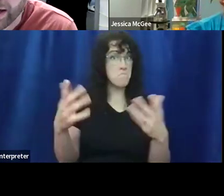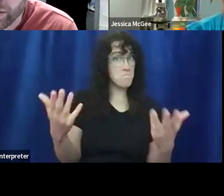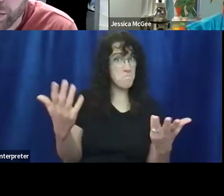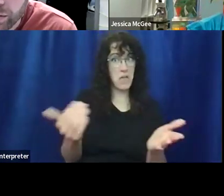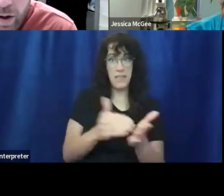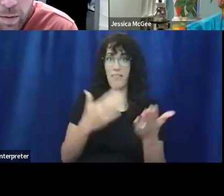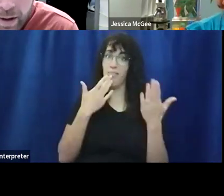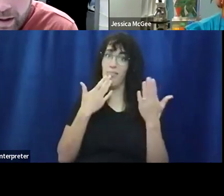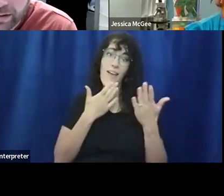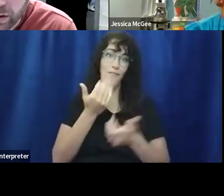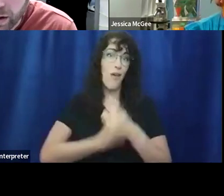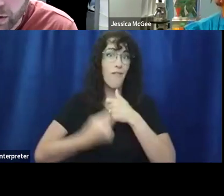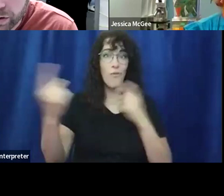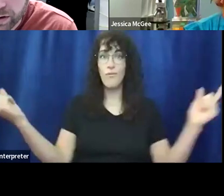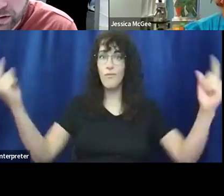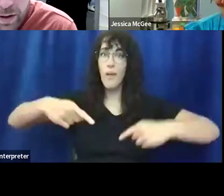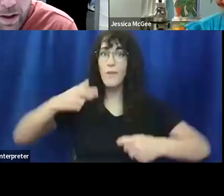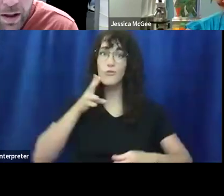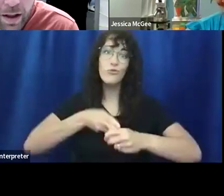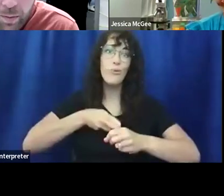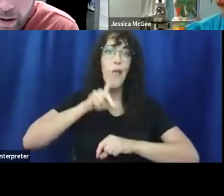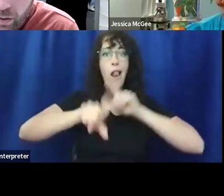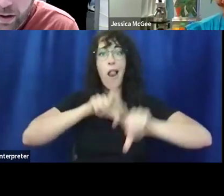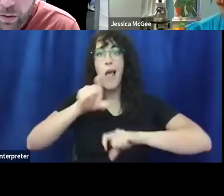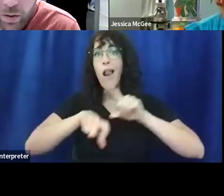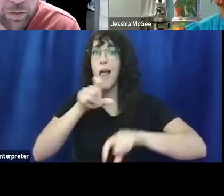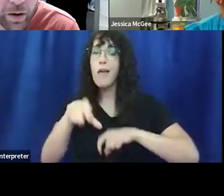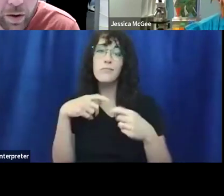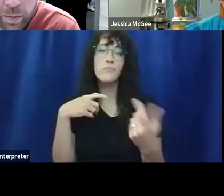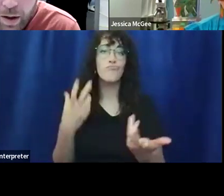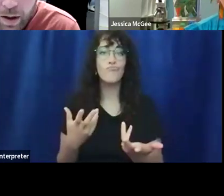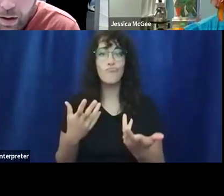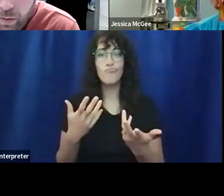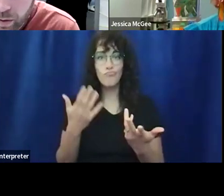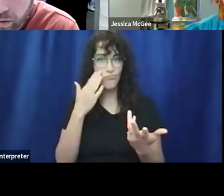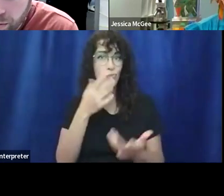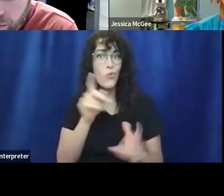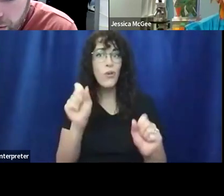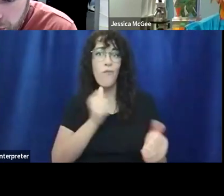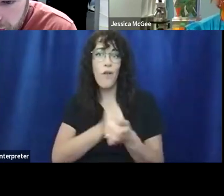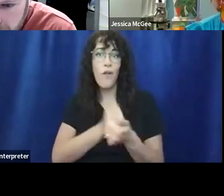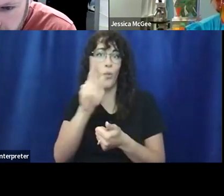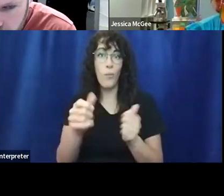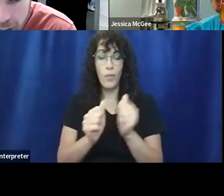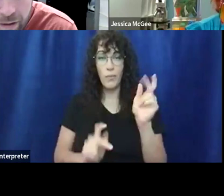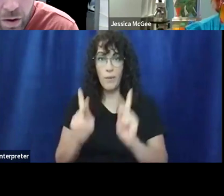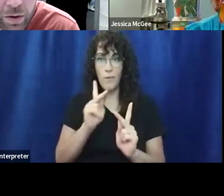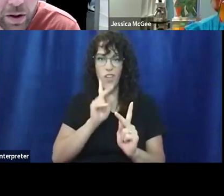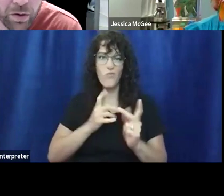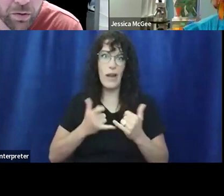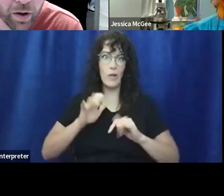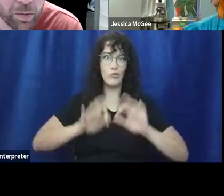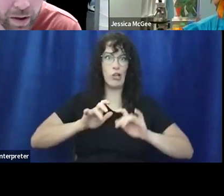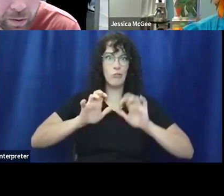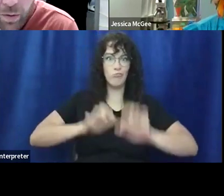again, thanks to everyone for coming and asking great questions. Um, I know that you can follow up, uh, with people are putting stuff in the chat, so